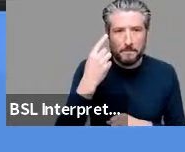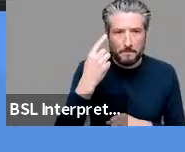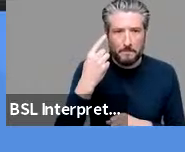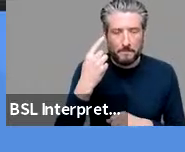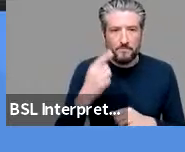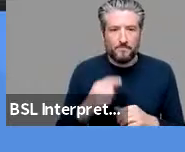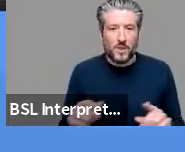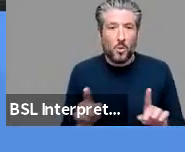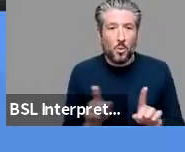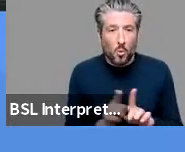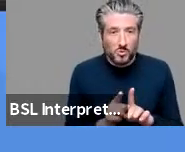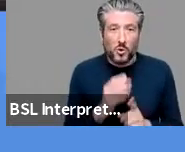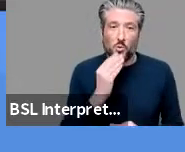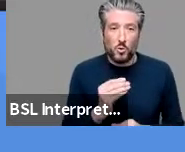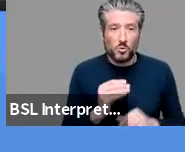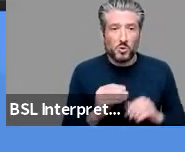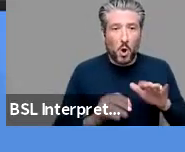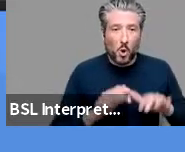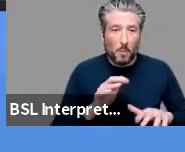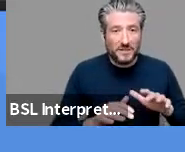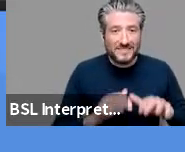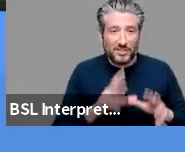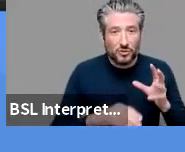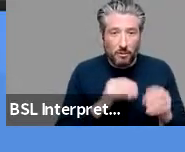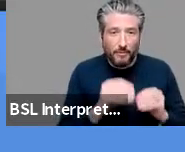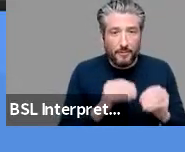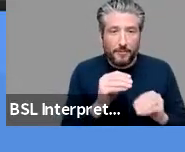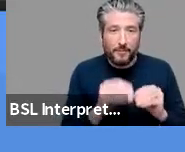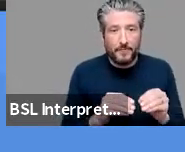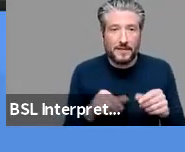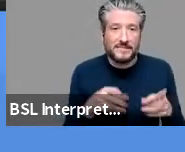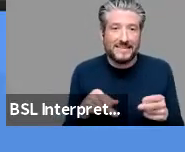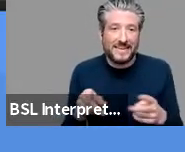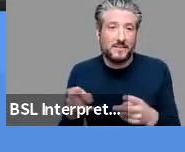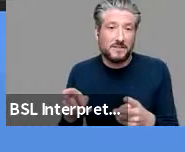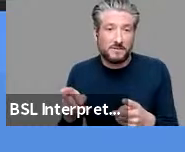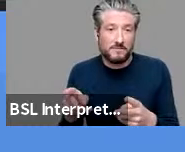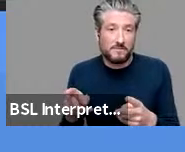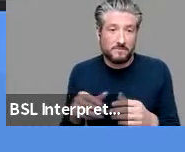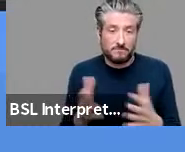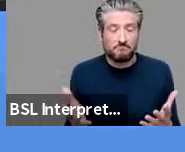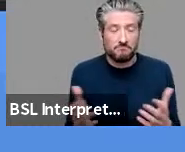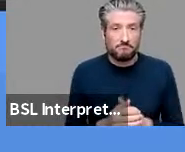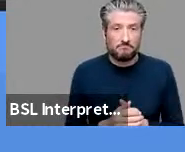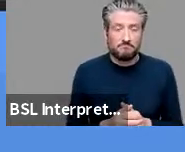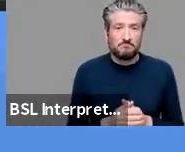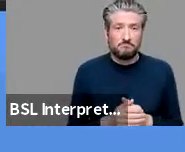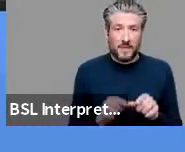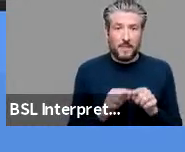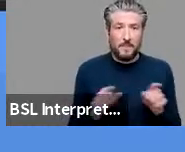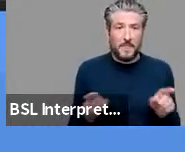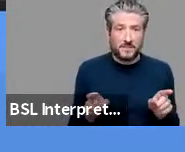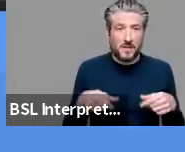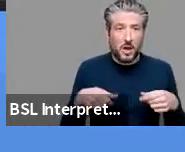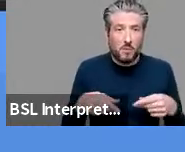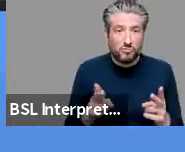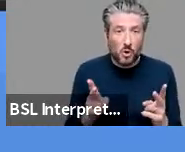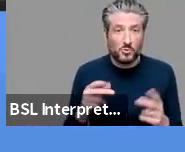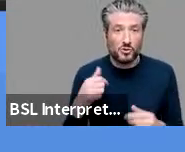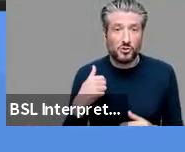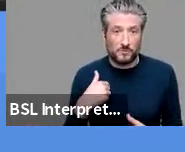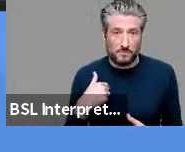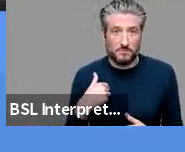using computational techniques that implement principles of learning so this kind of approach in our view provides